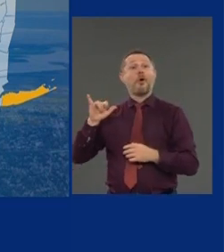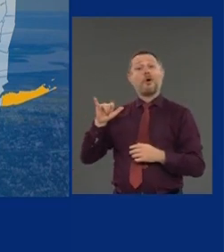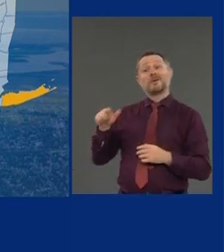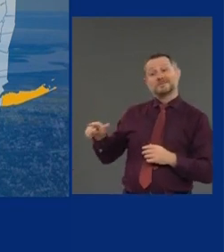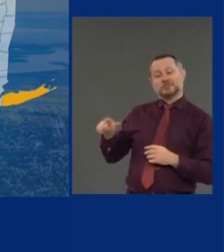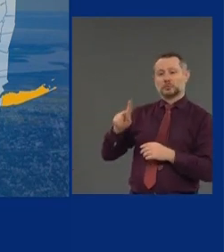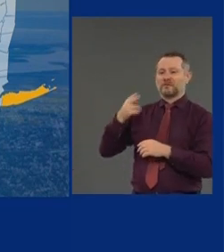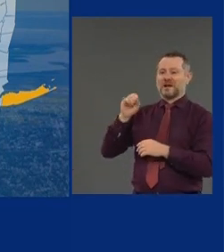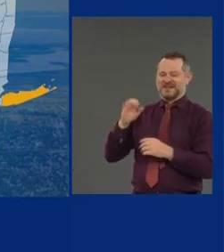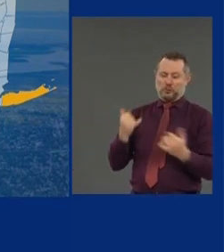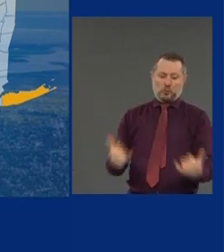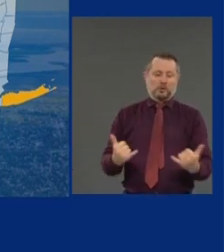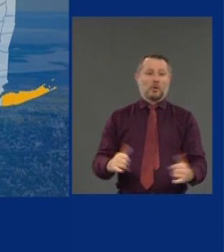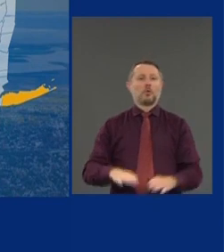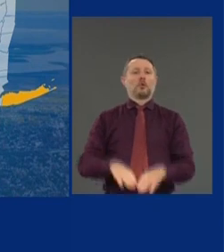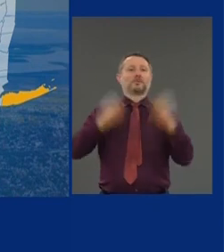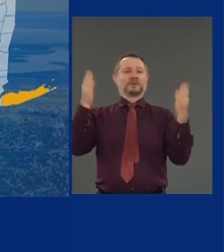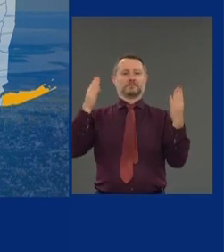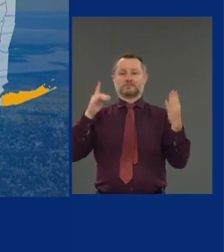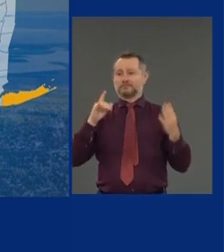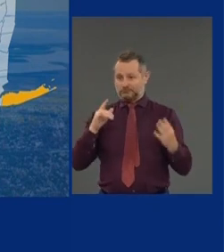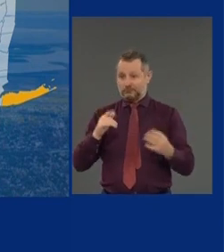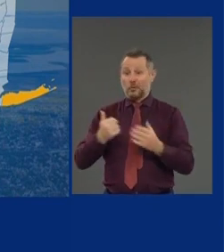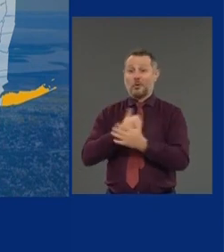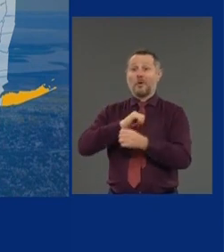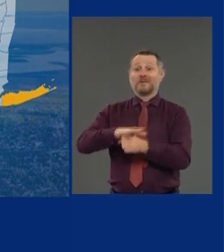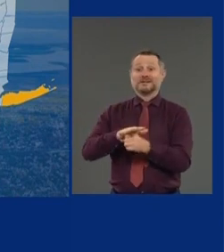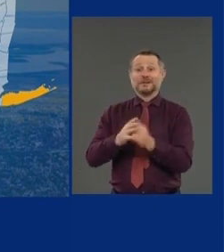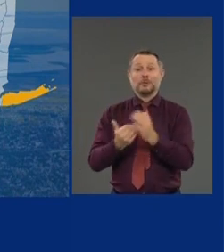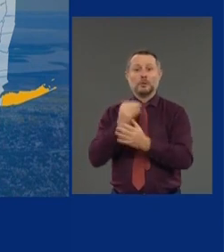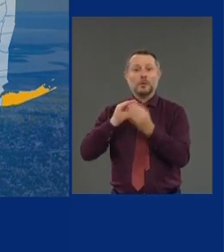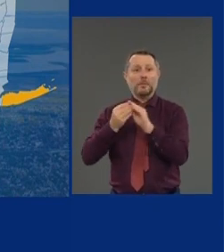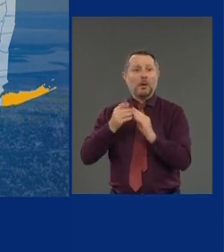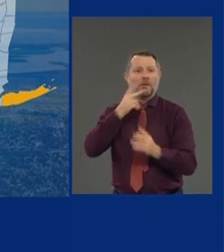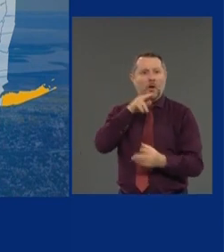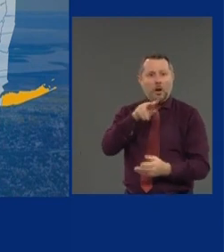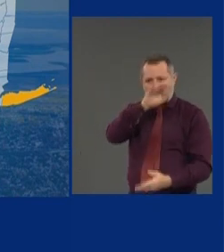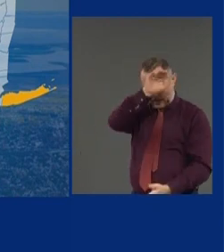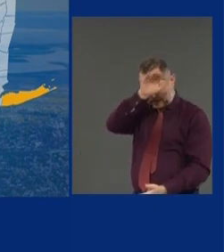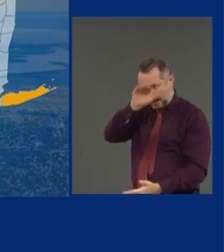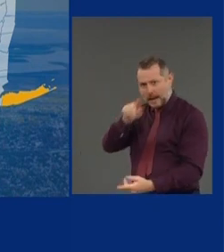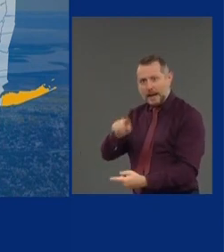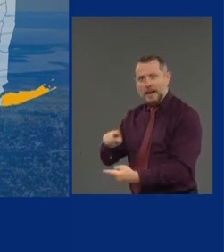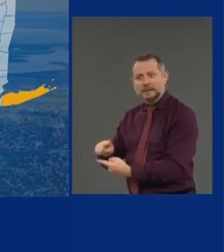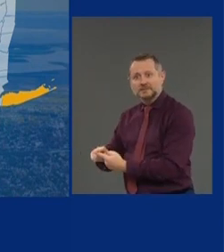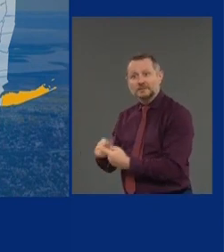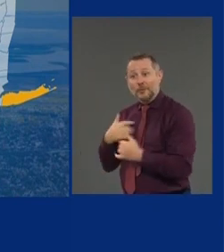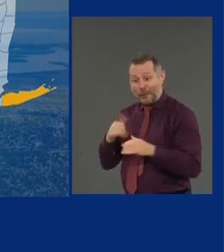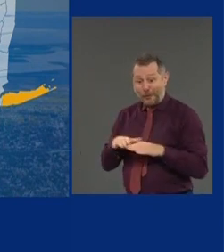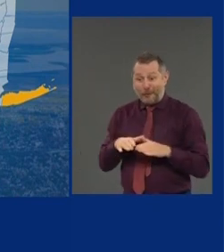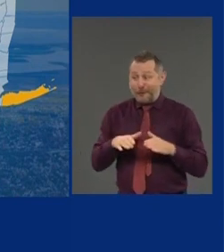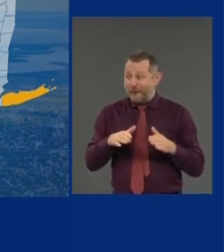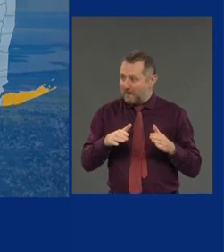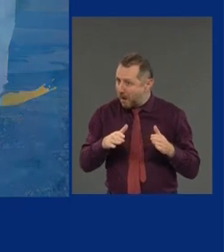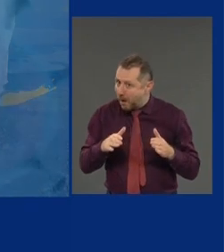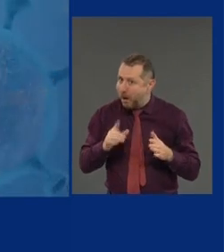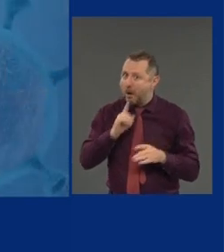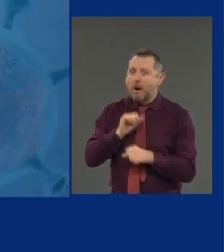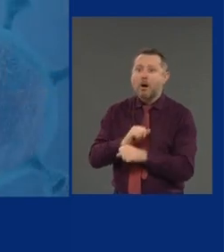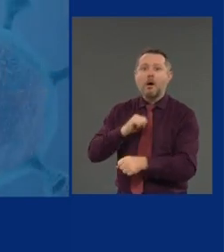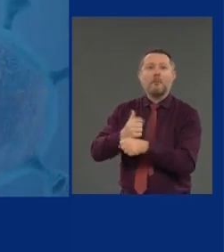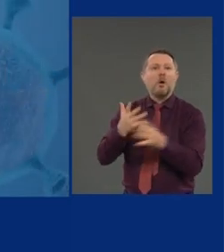number of COVID cases came down. We did the reopening. We measured the reopening to a set of metrics that we established